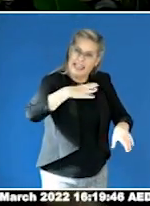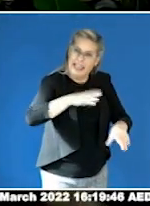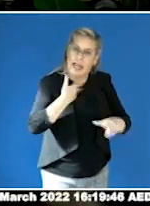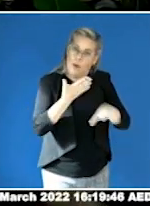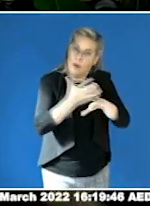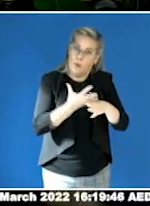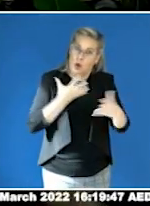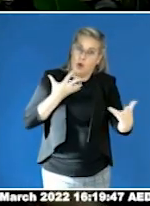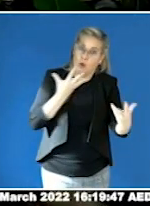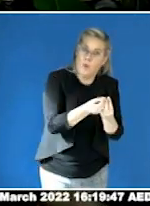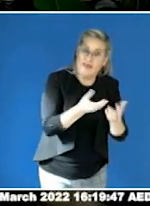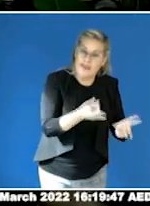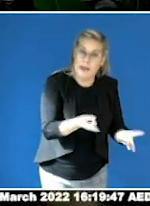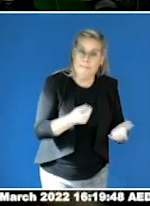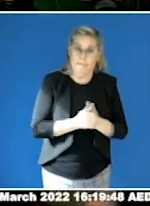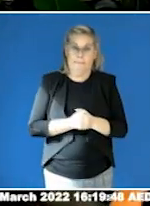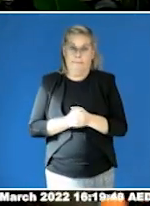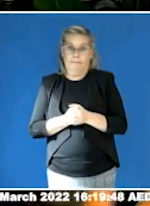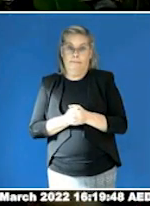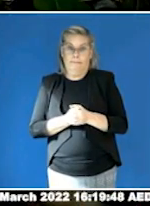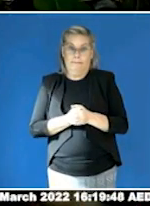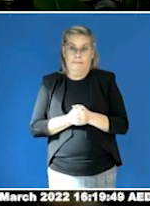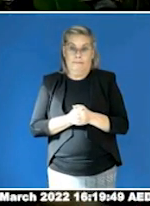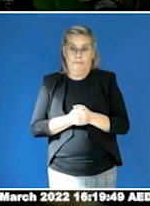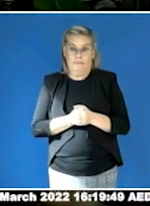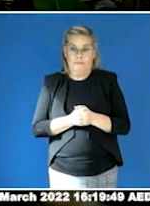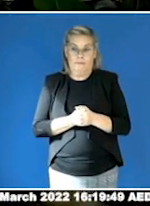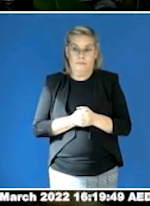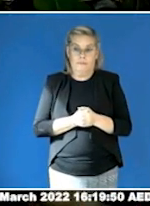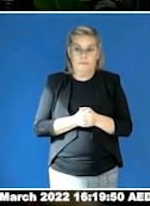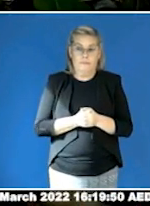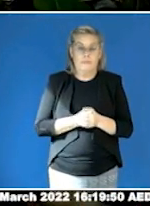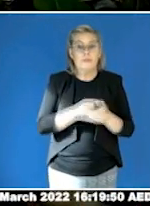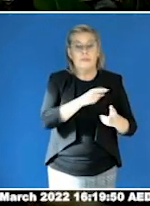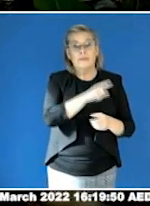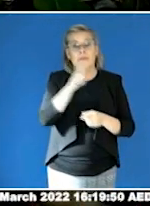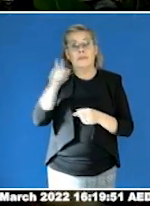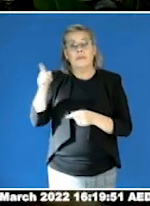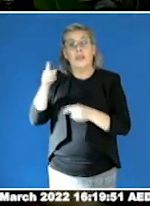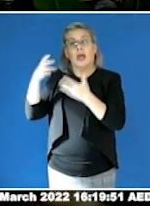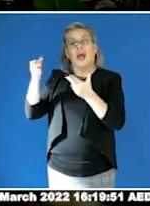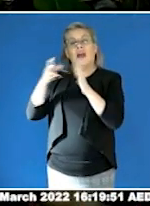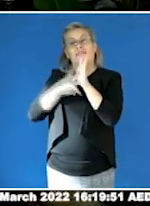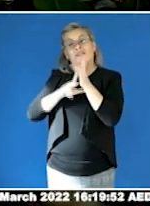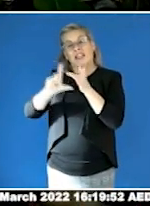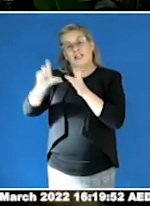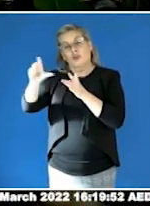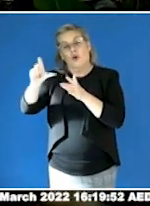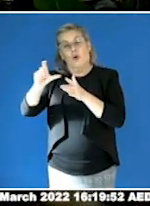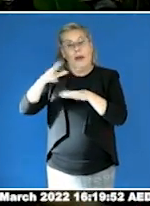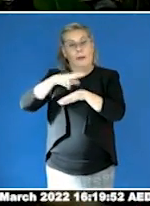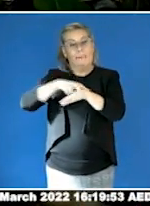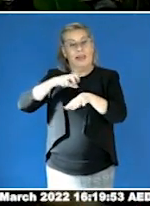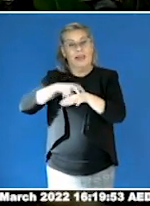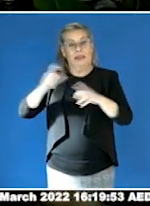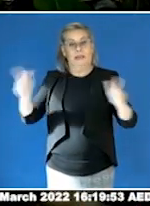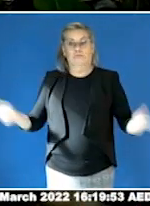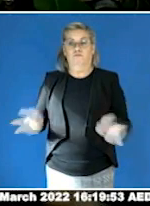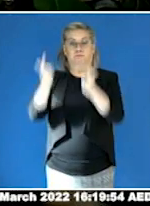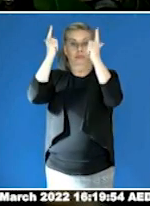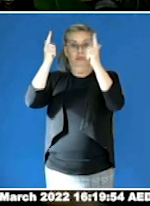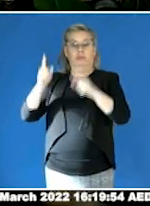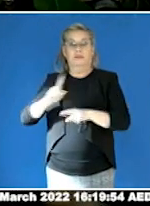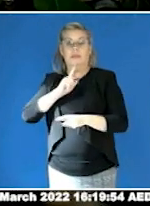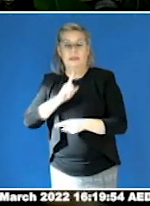ignore that as Victoria's police assistant commissioner Luke Cornelius has previously stated, violence